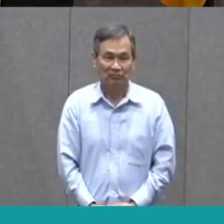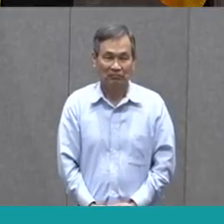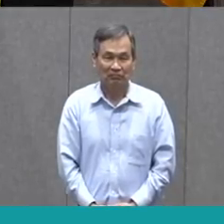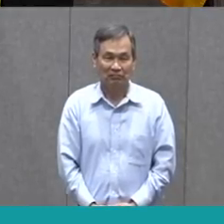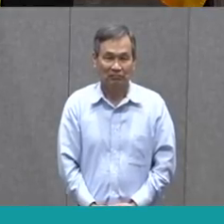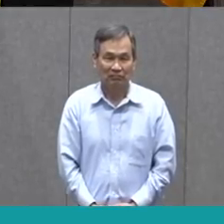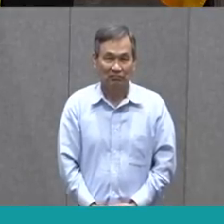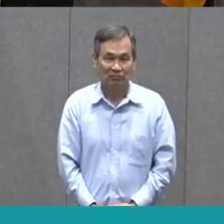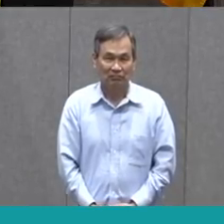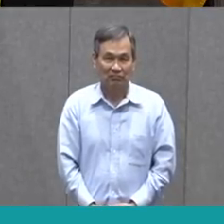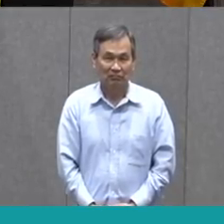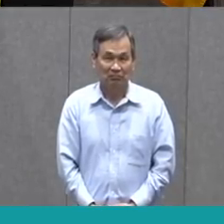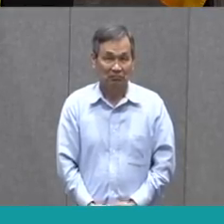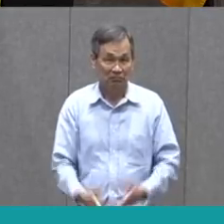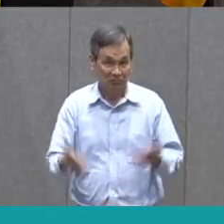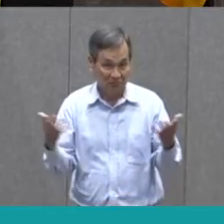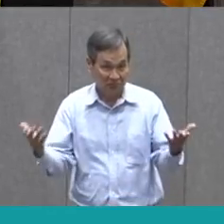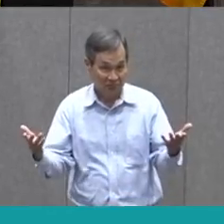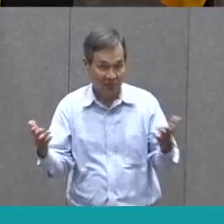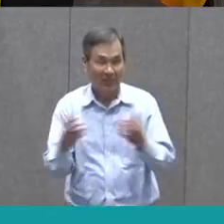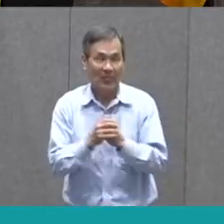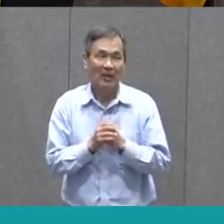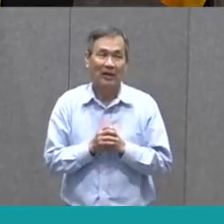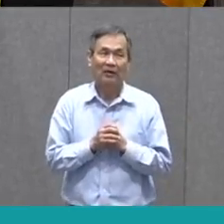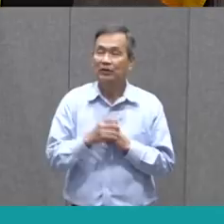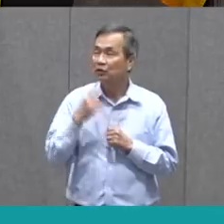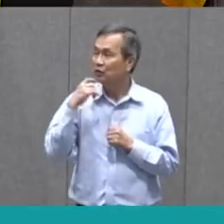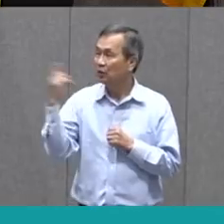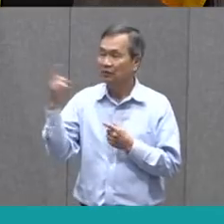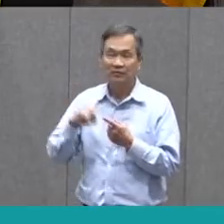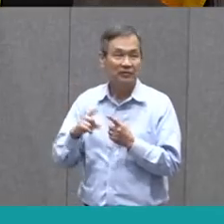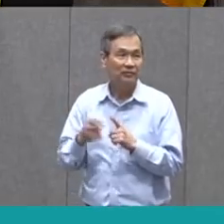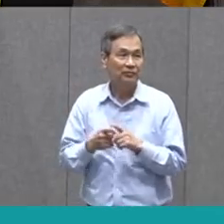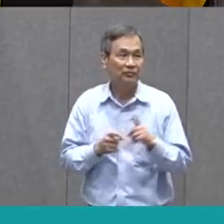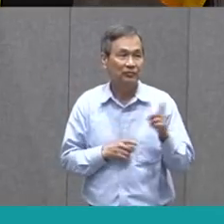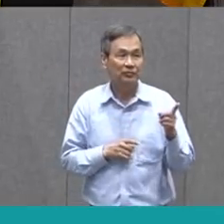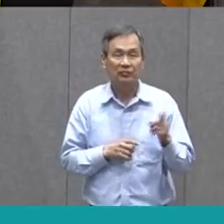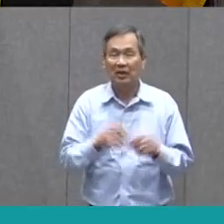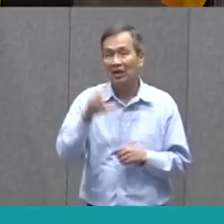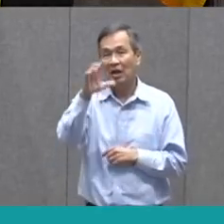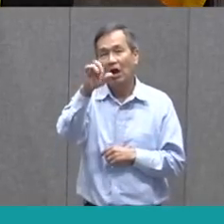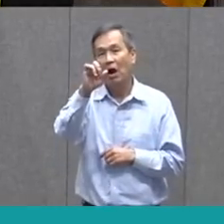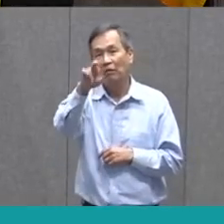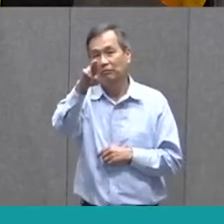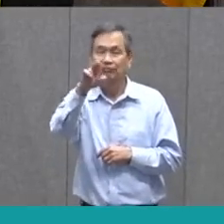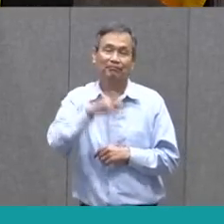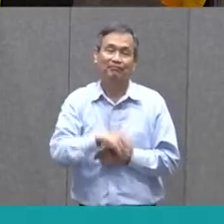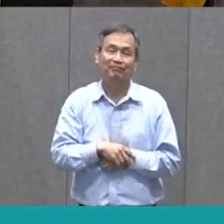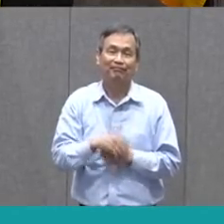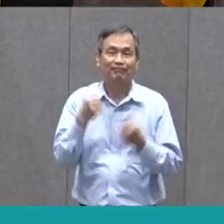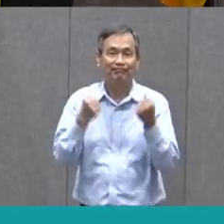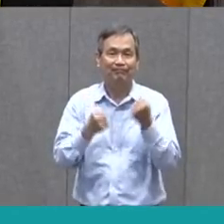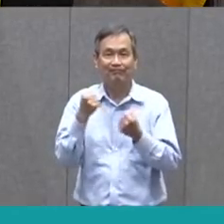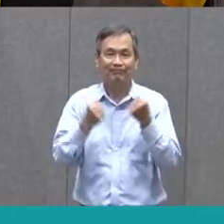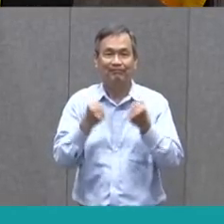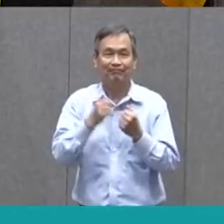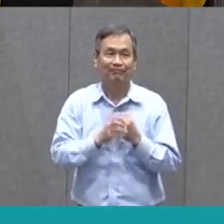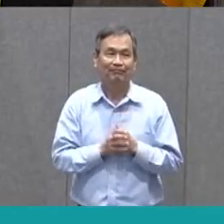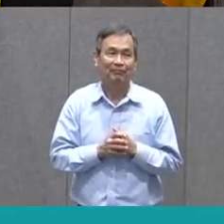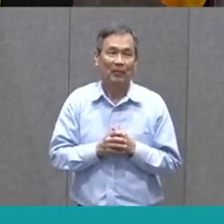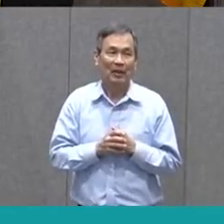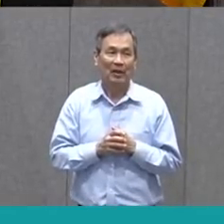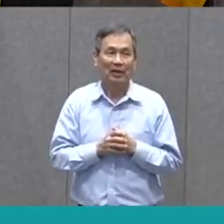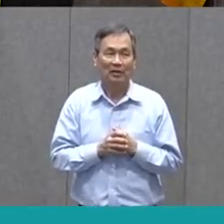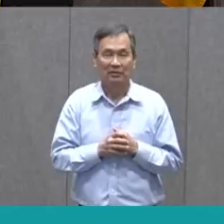Okay, great. Now that you've shared it, I have chosen the car. And I'm going to go ahead and write,